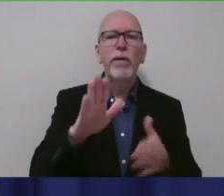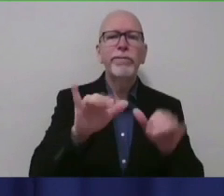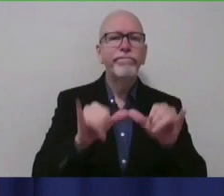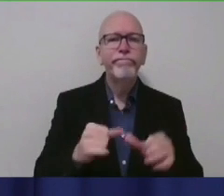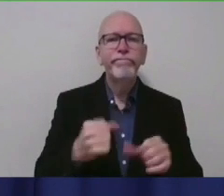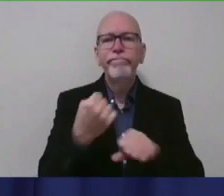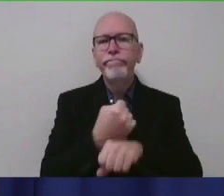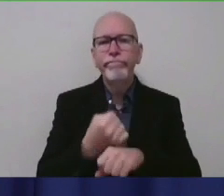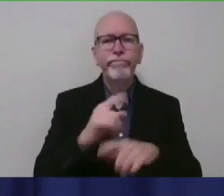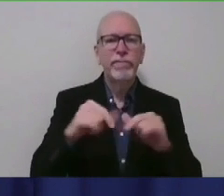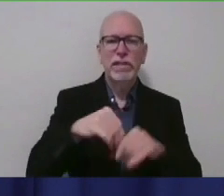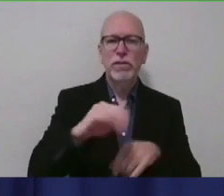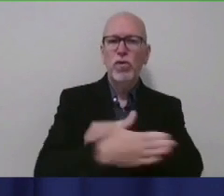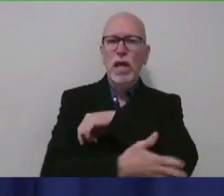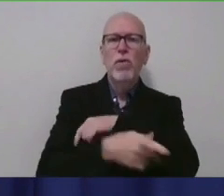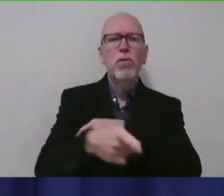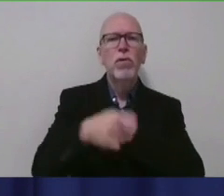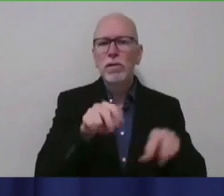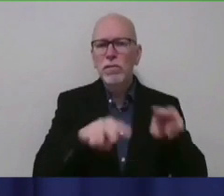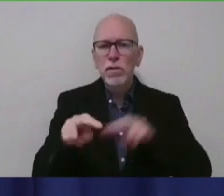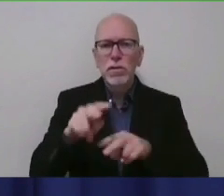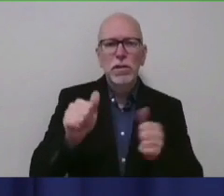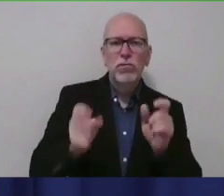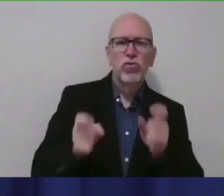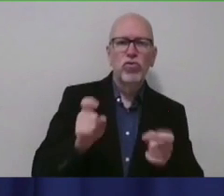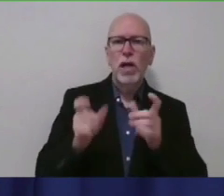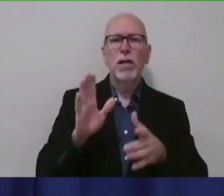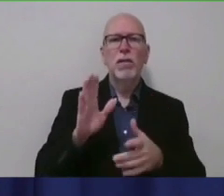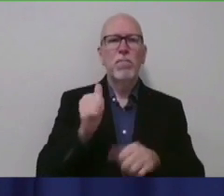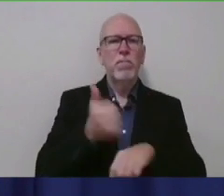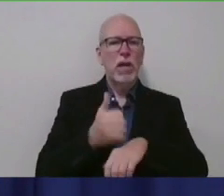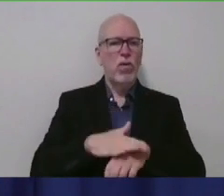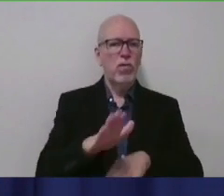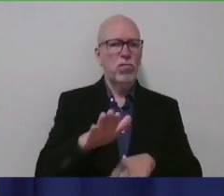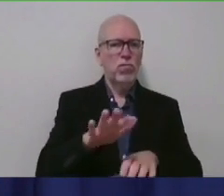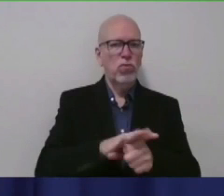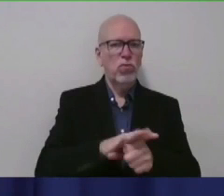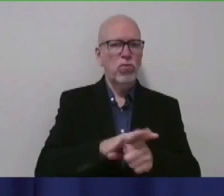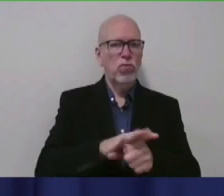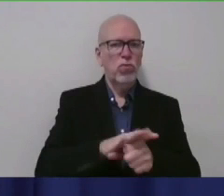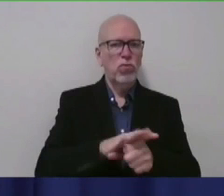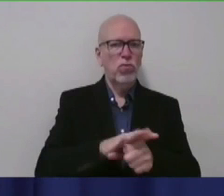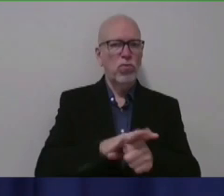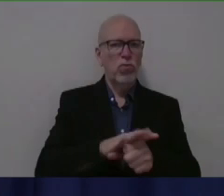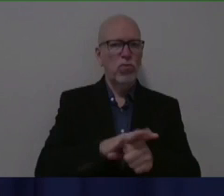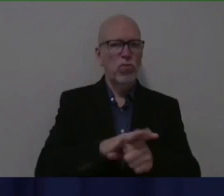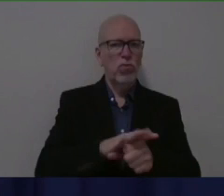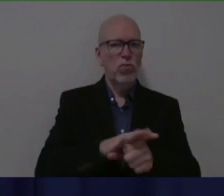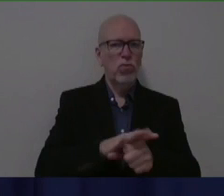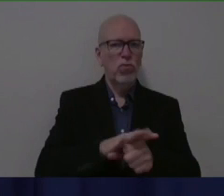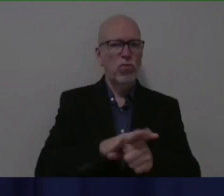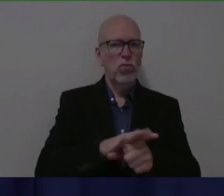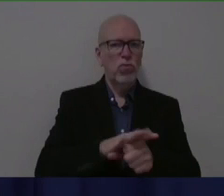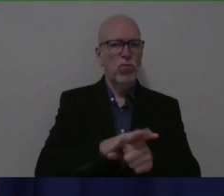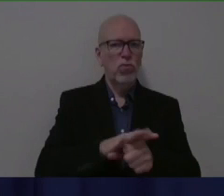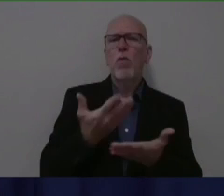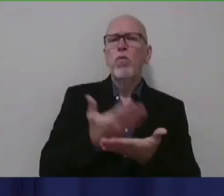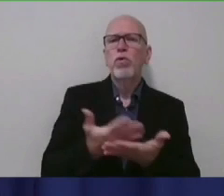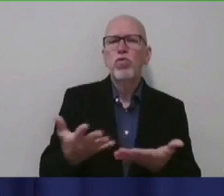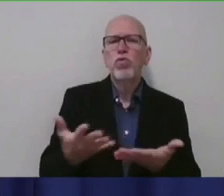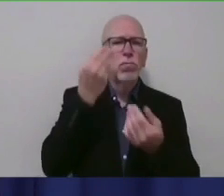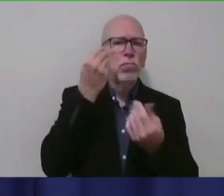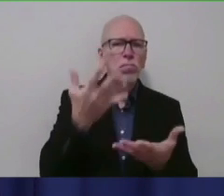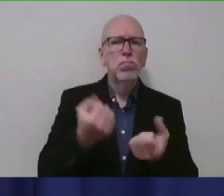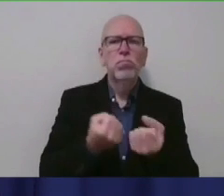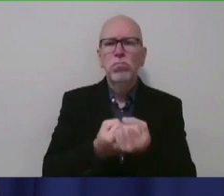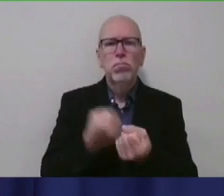monitor changes in COVID-19 activity and take appropriate action. And we will continue to work with departments